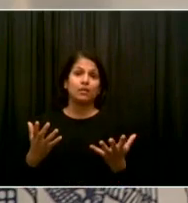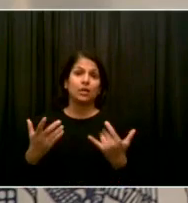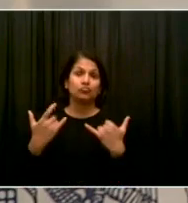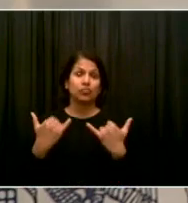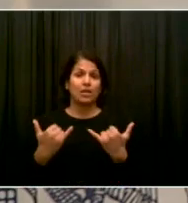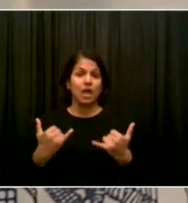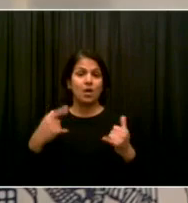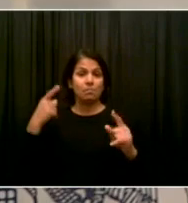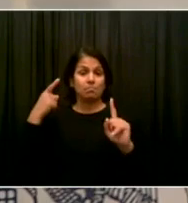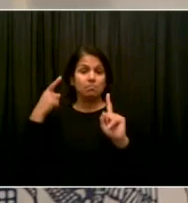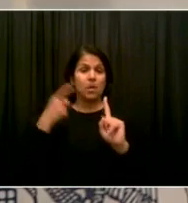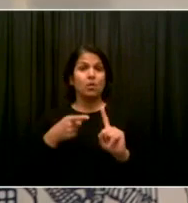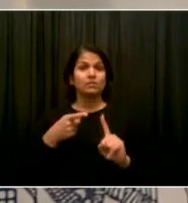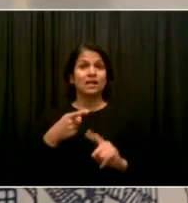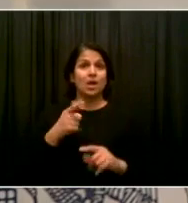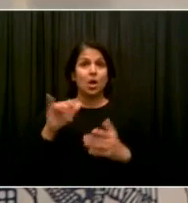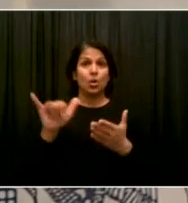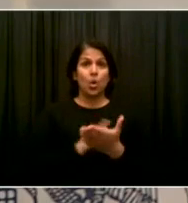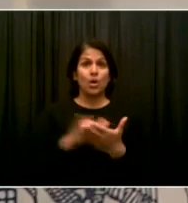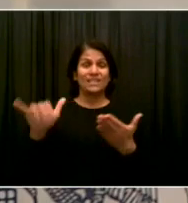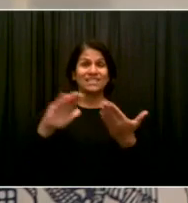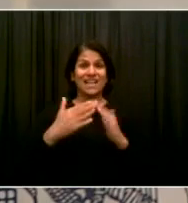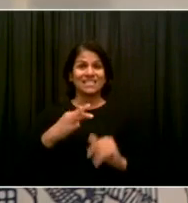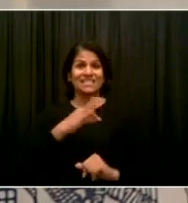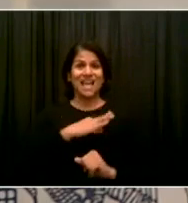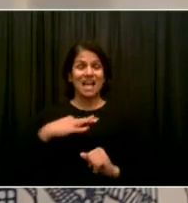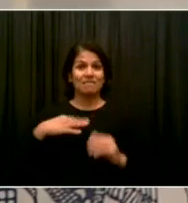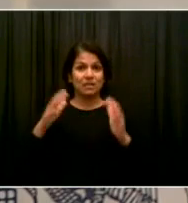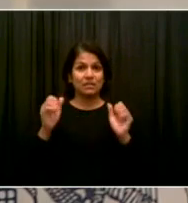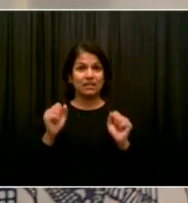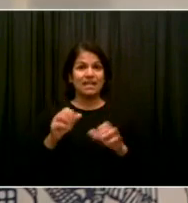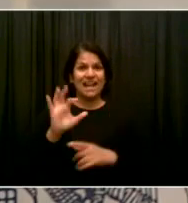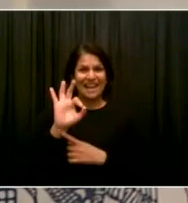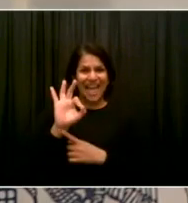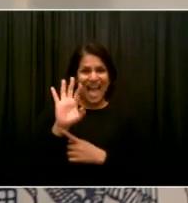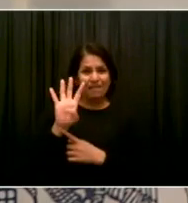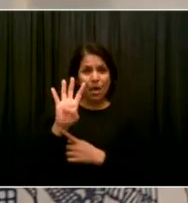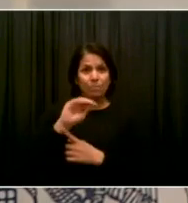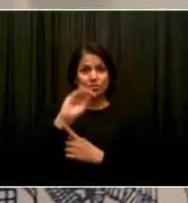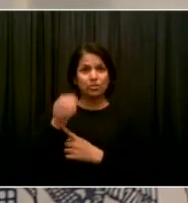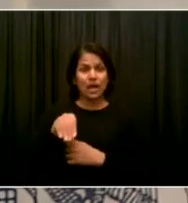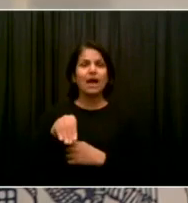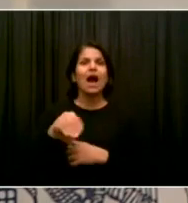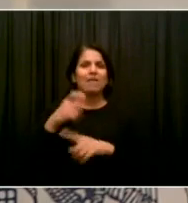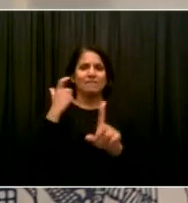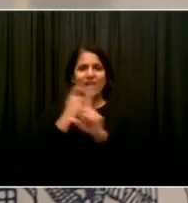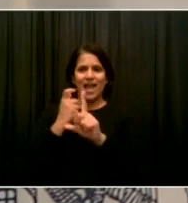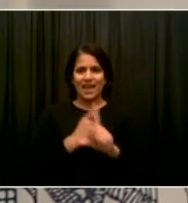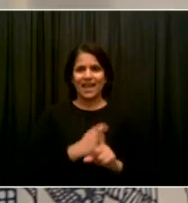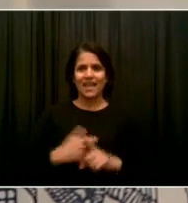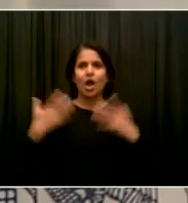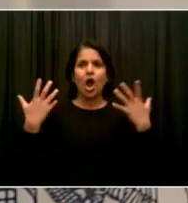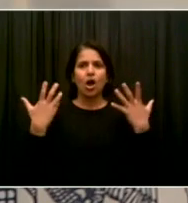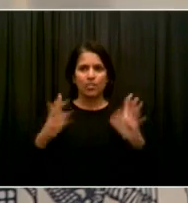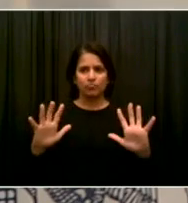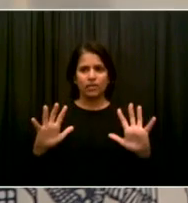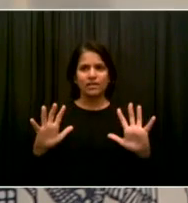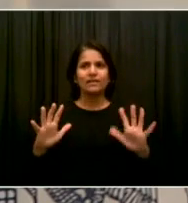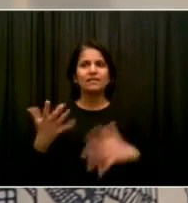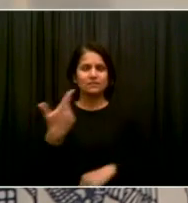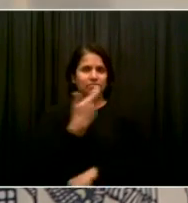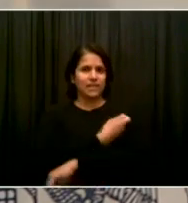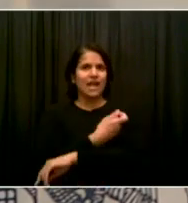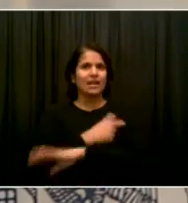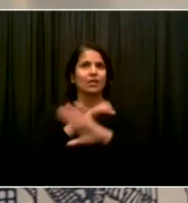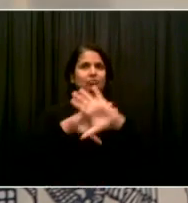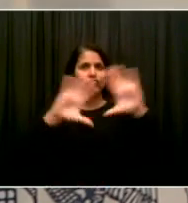94% vaccinated, 94%. Uh, and we've got a city workforce that works in locations where there's